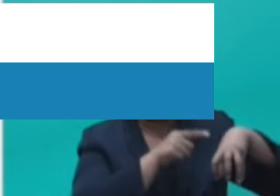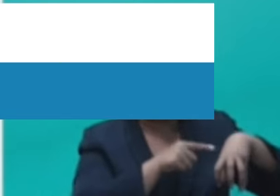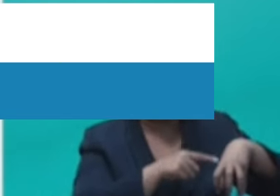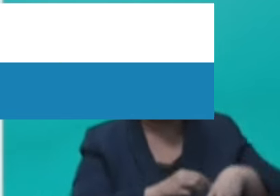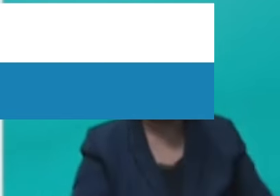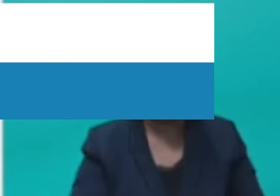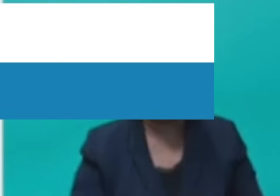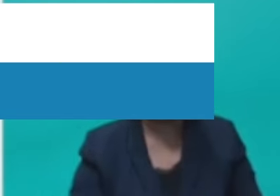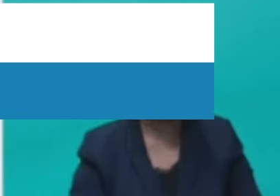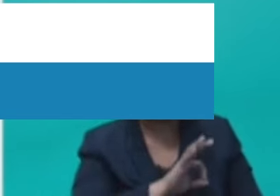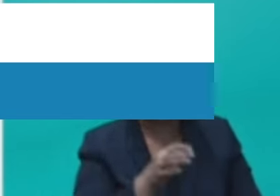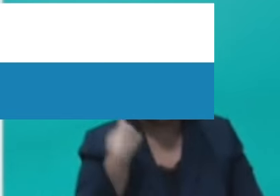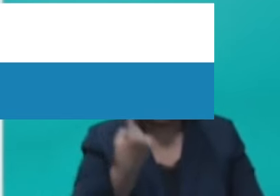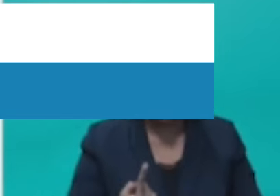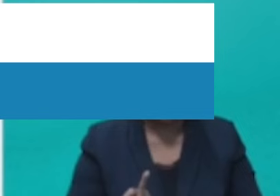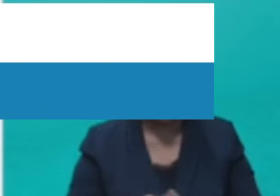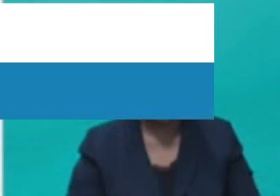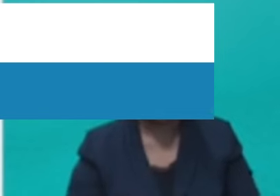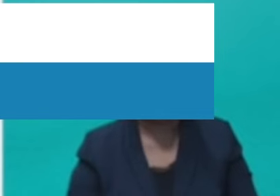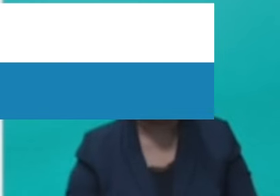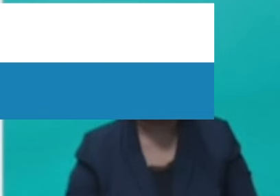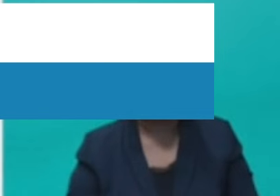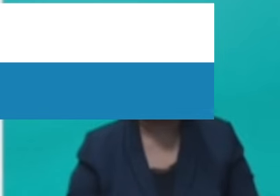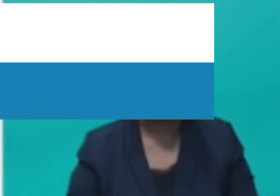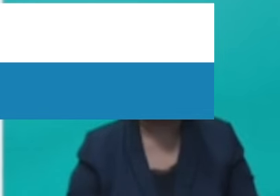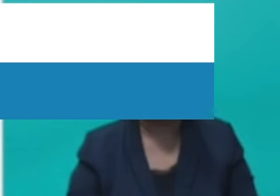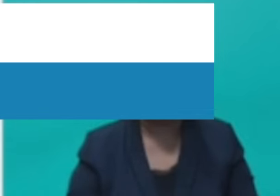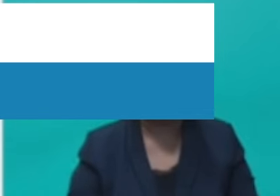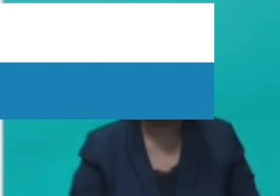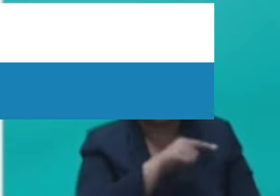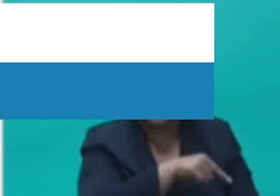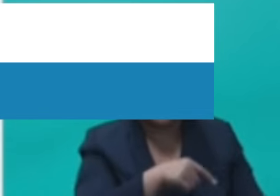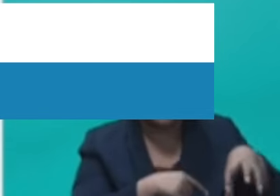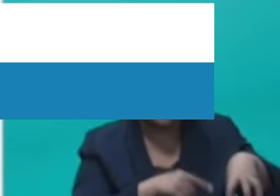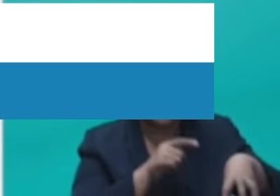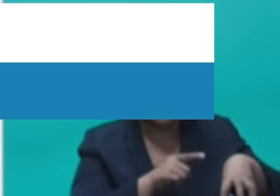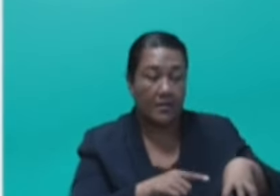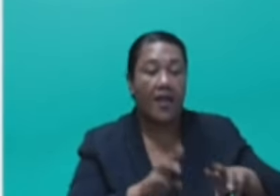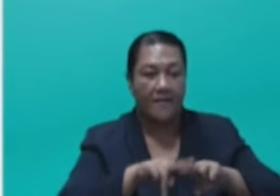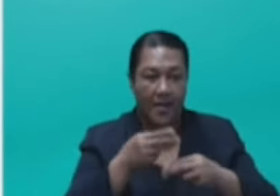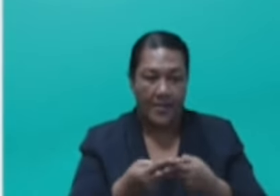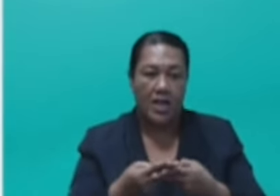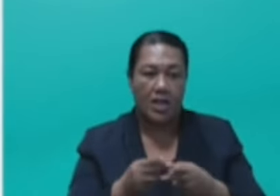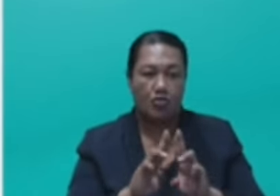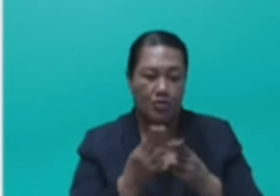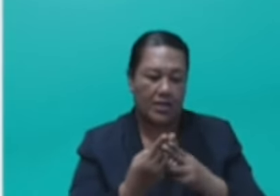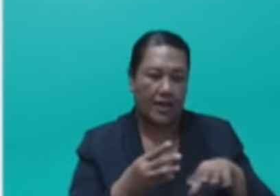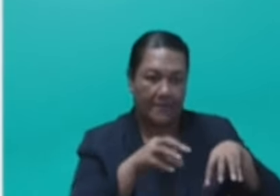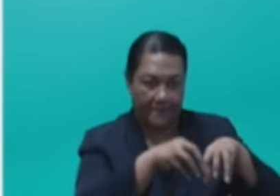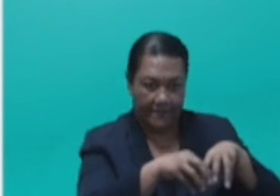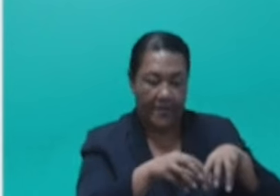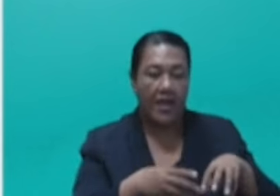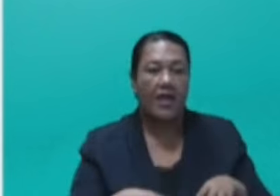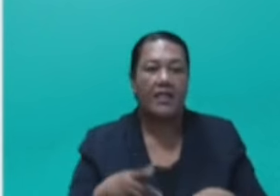the horn alone. It needs United Front from the family unit, from the